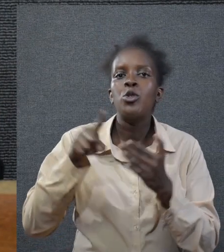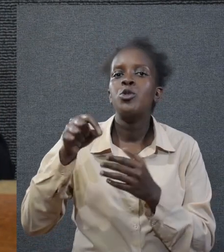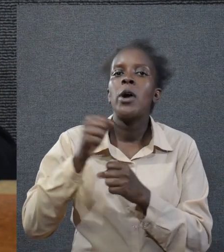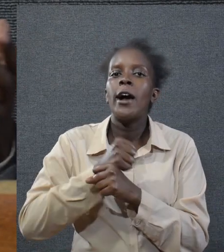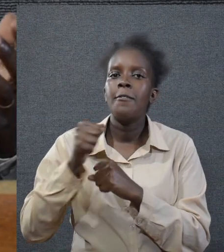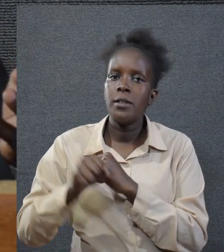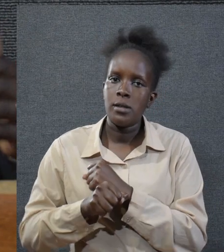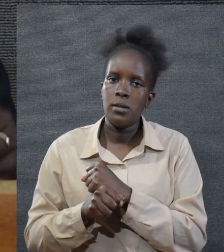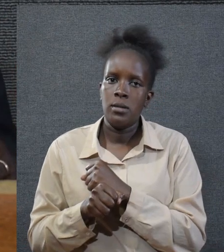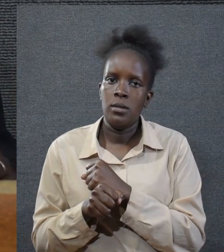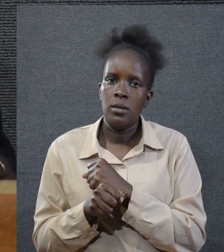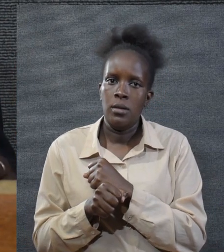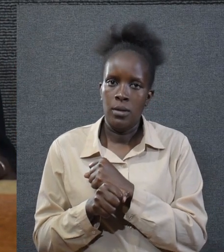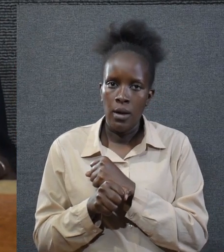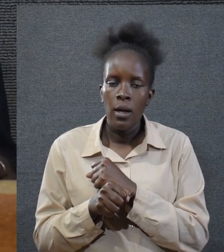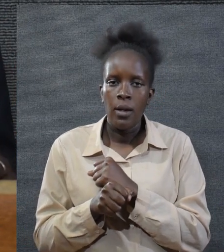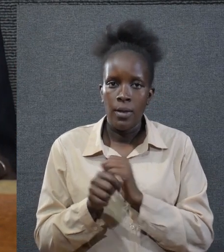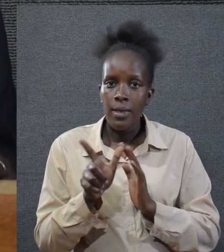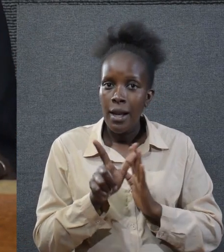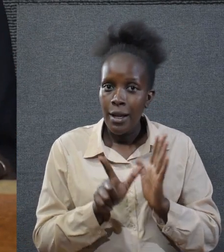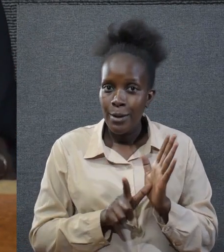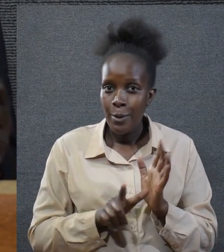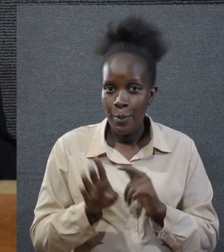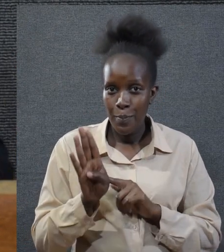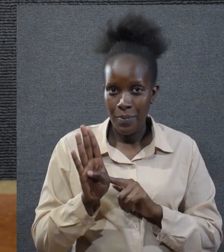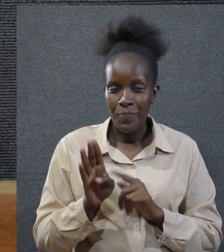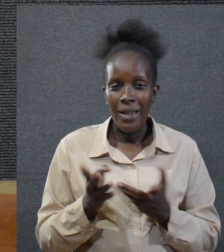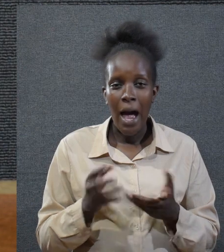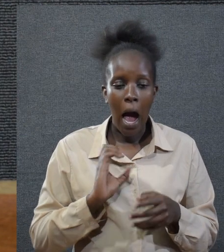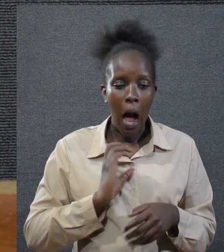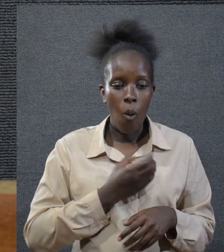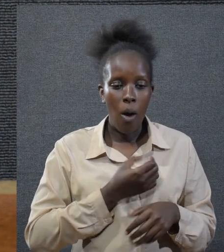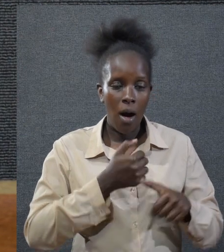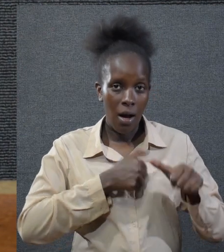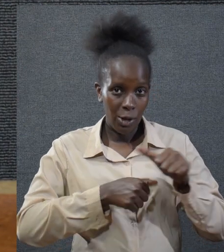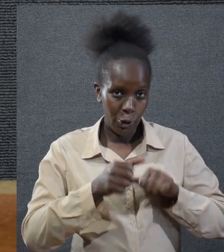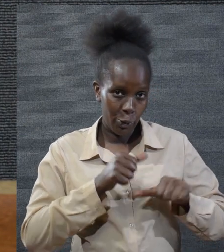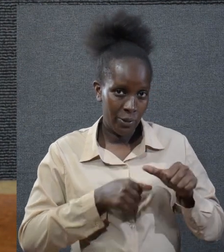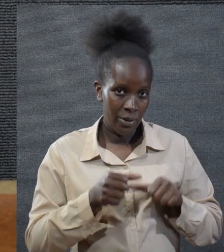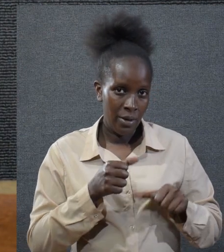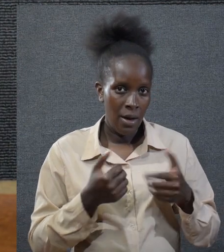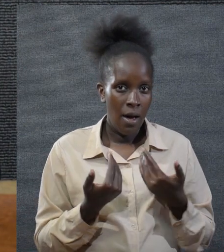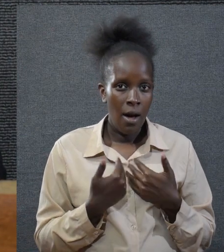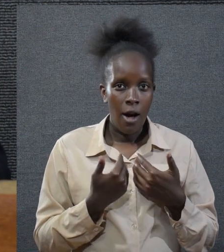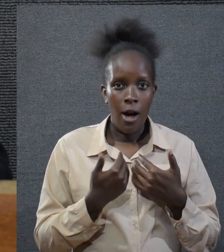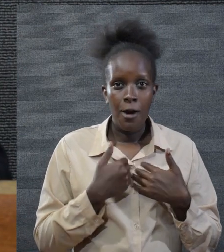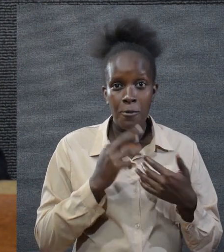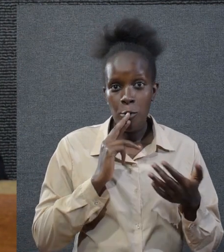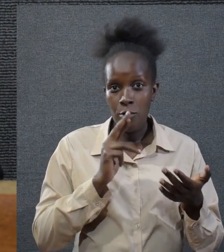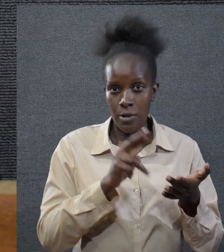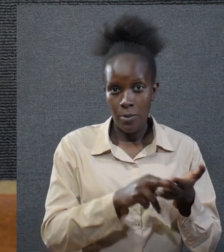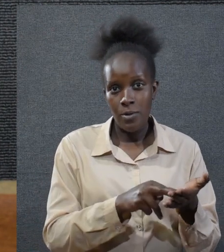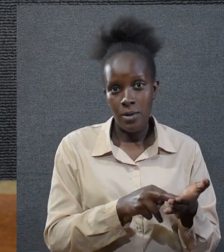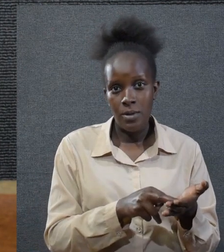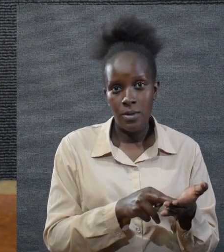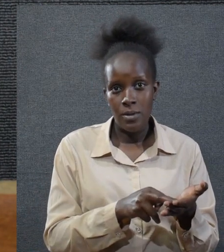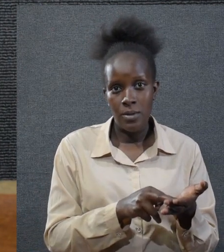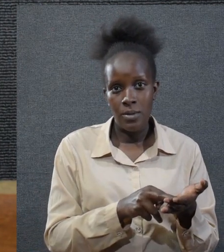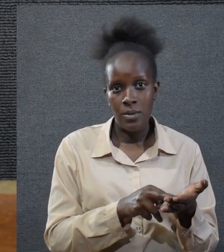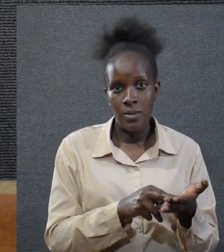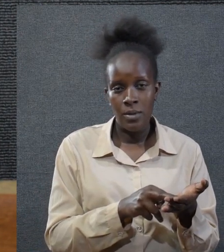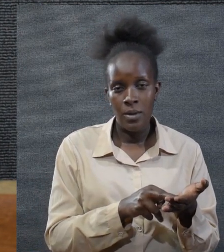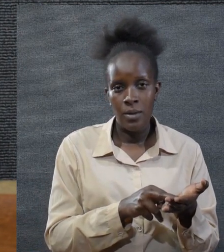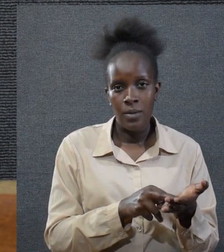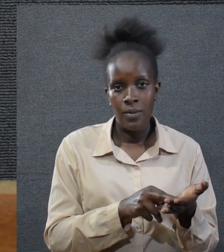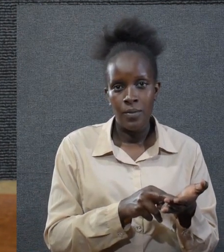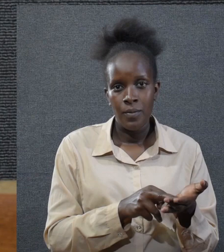is what we reap. The reason being our actions have consequence.